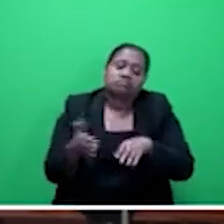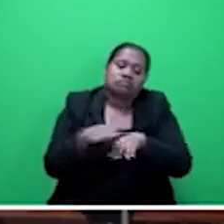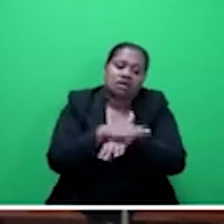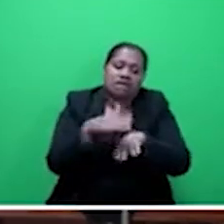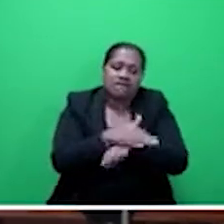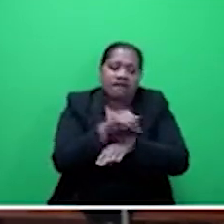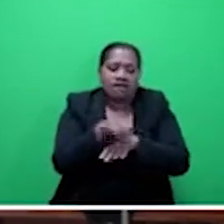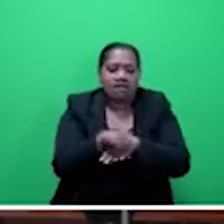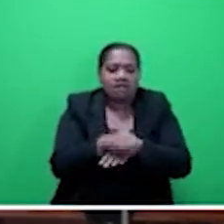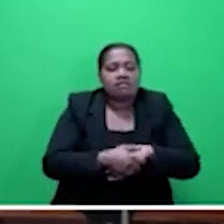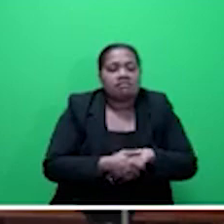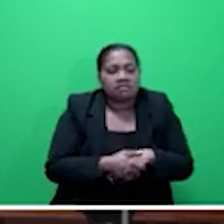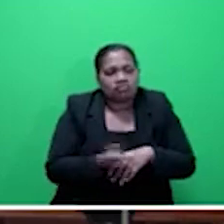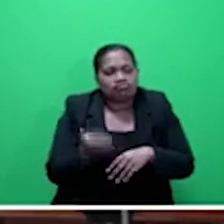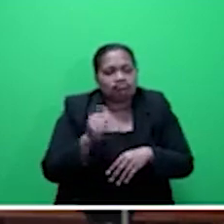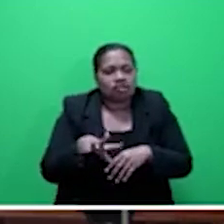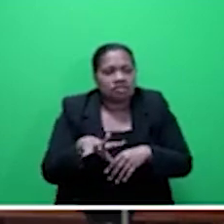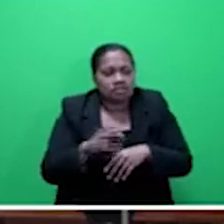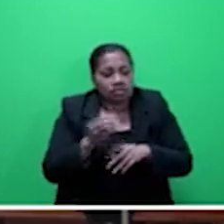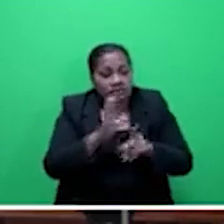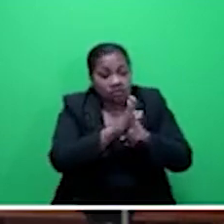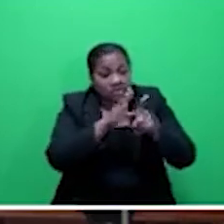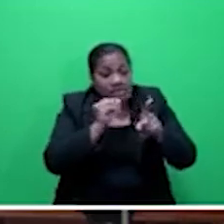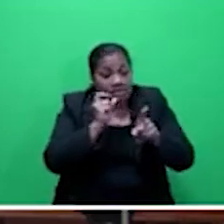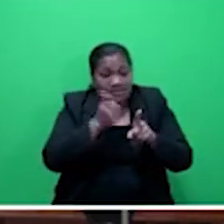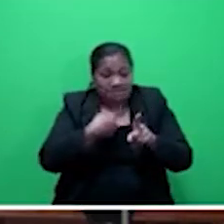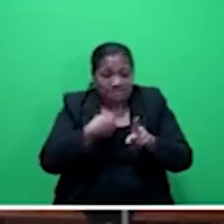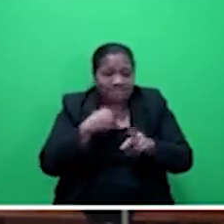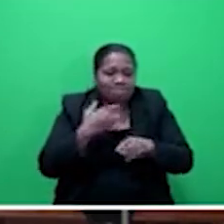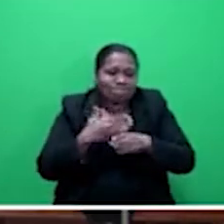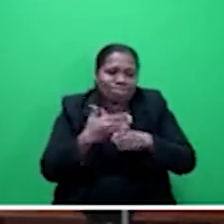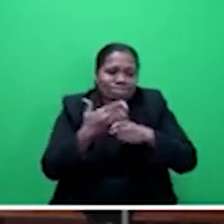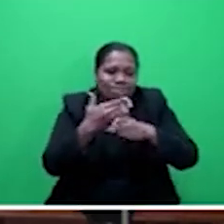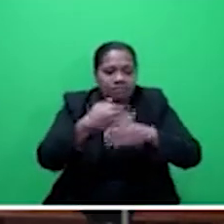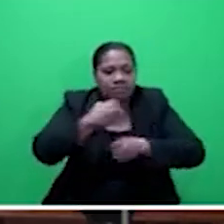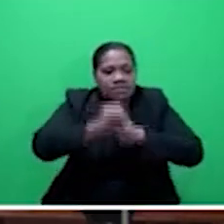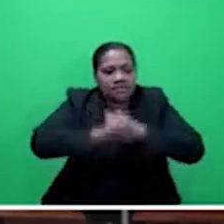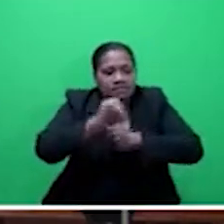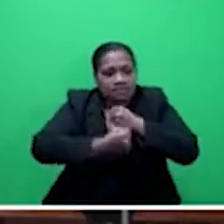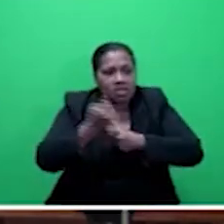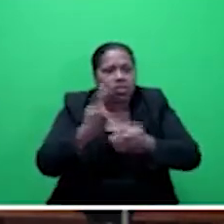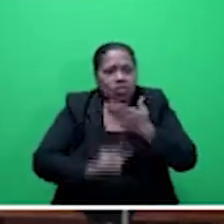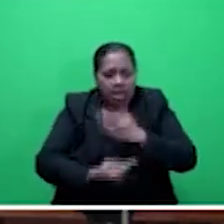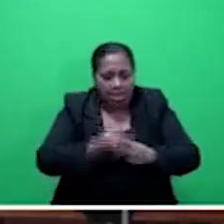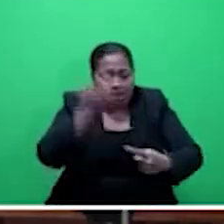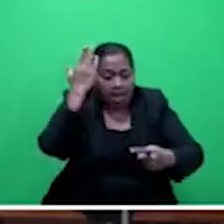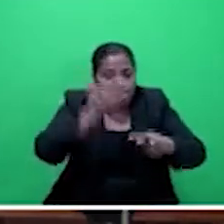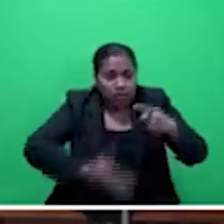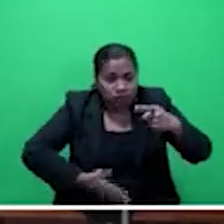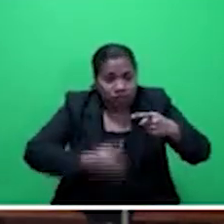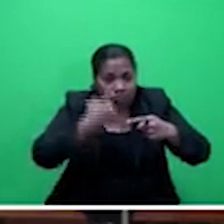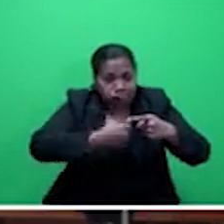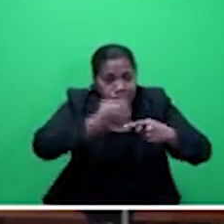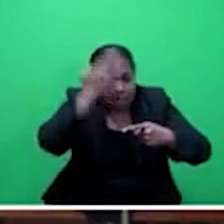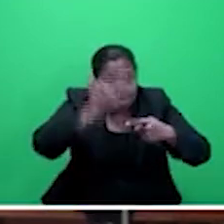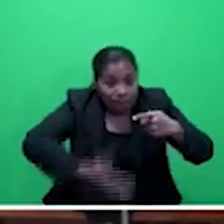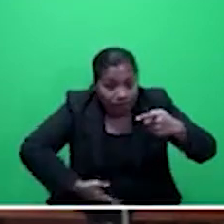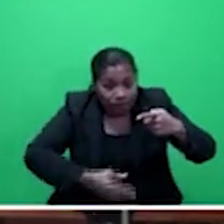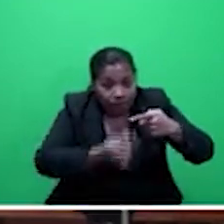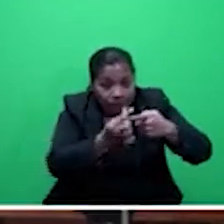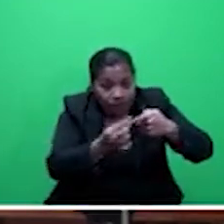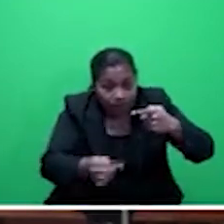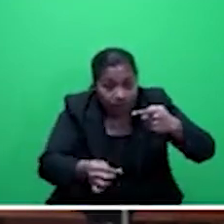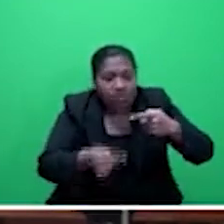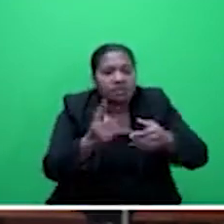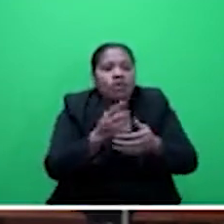-fault clause. So, for example, if I'm working on a machine, and, you know, if my finger gets chopped off, the employer of the insurance company can